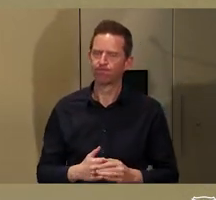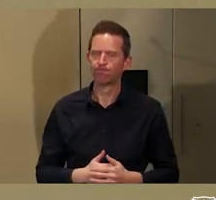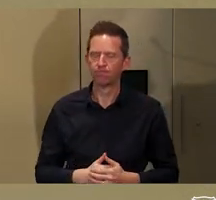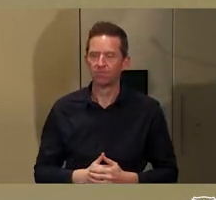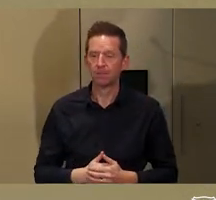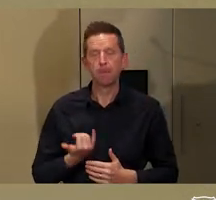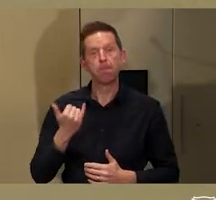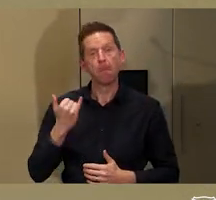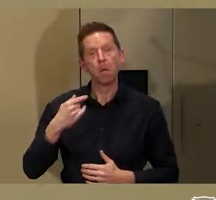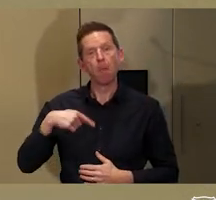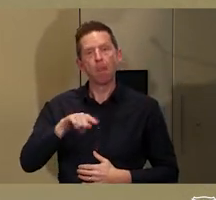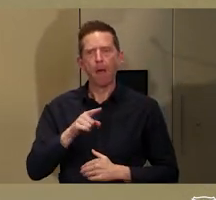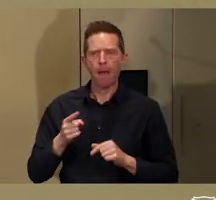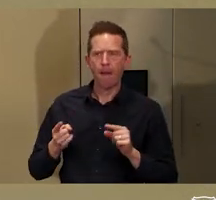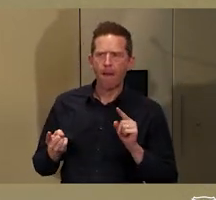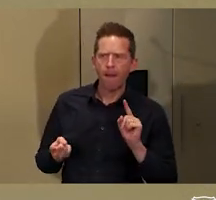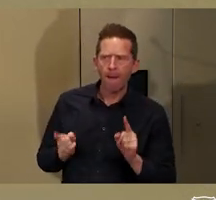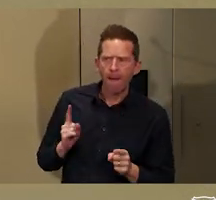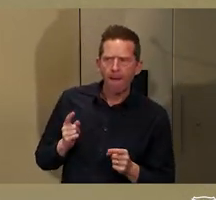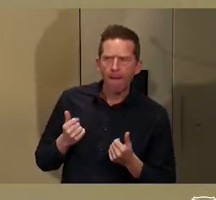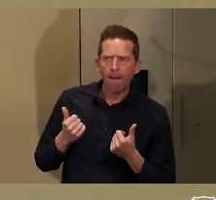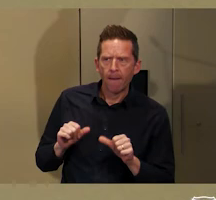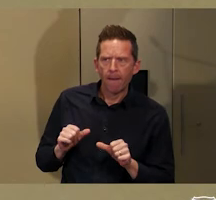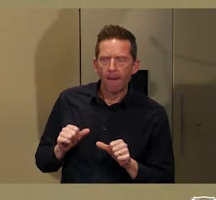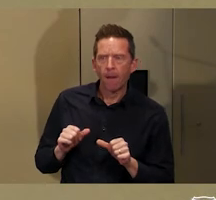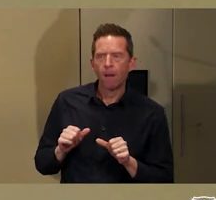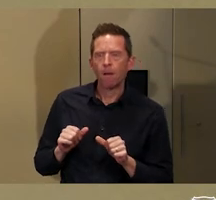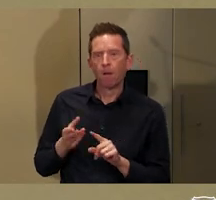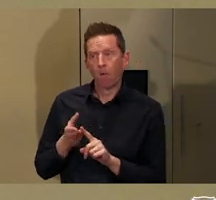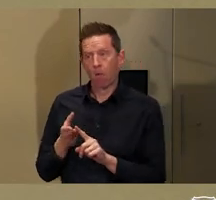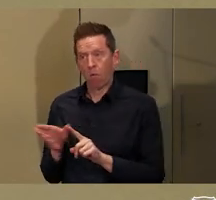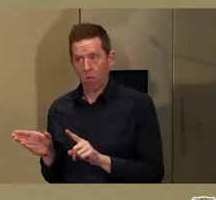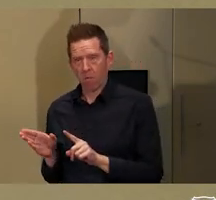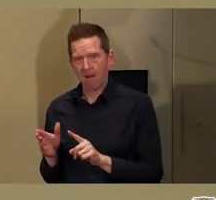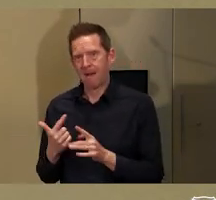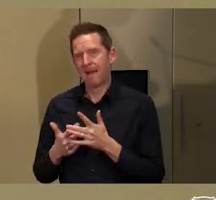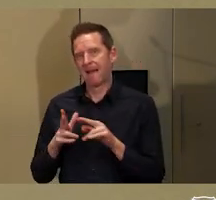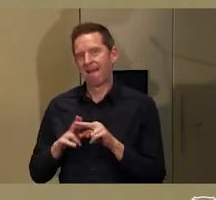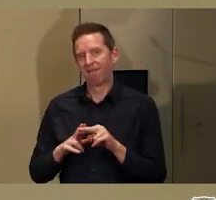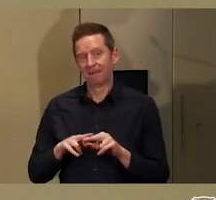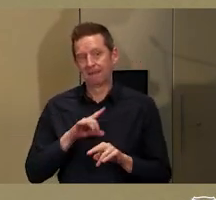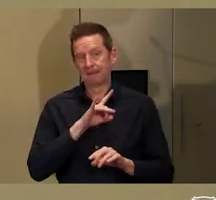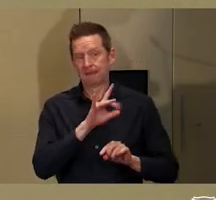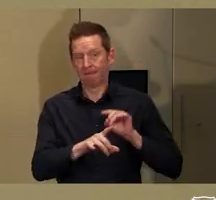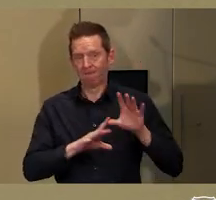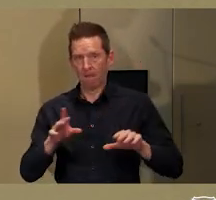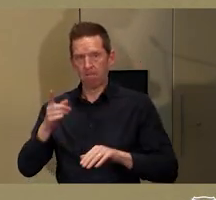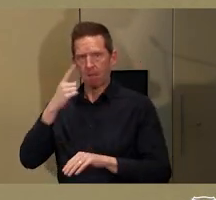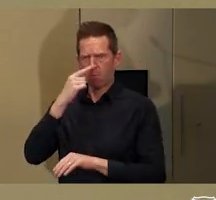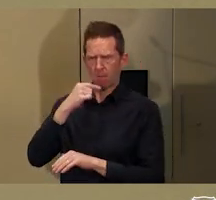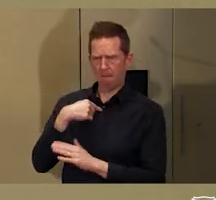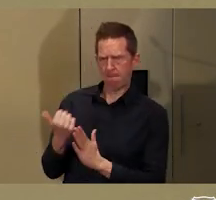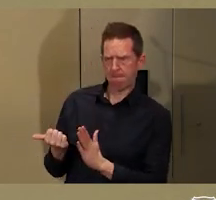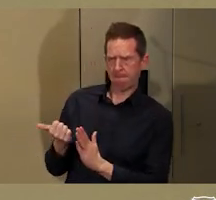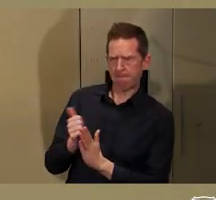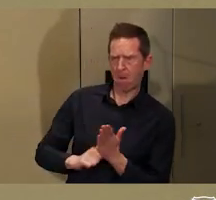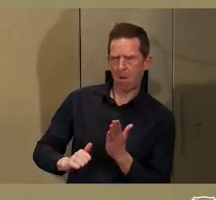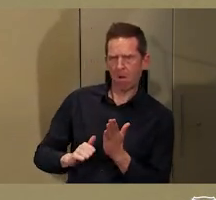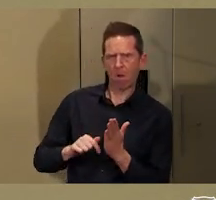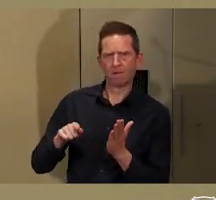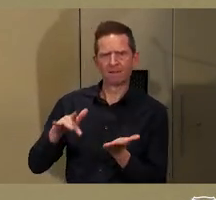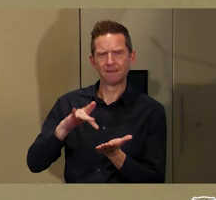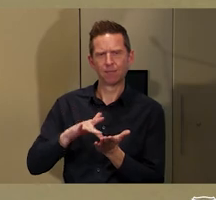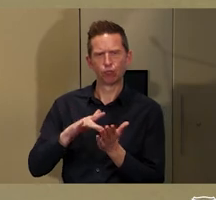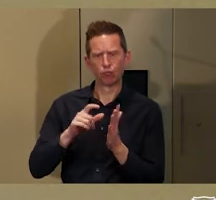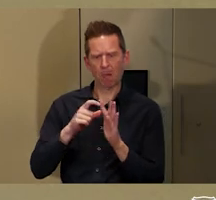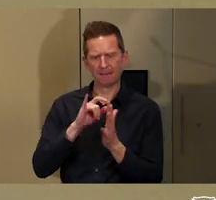it in a very disconnected way is if they purchase some central desert art from one